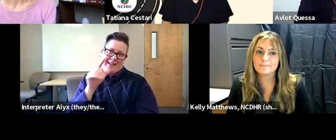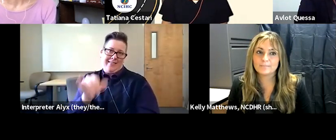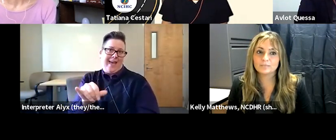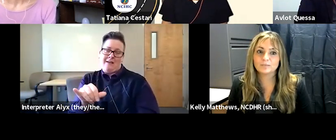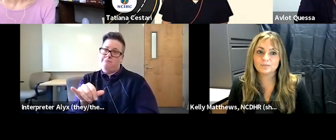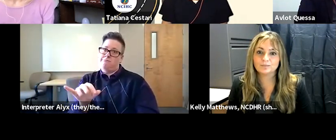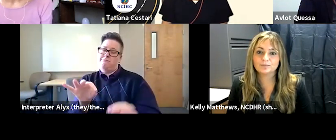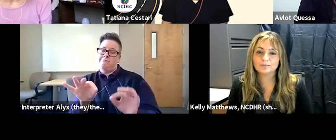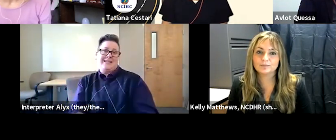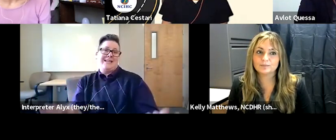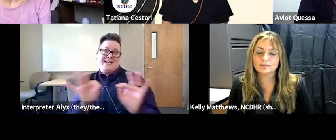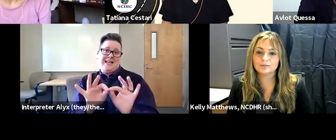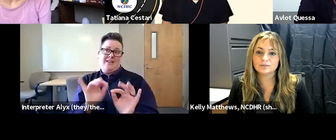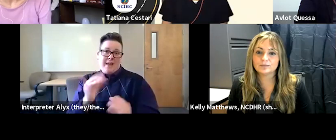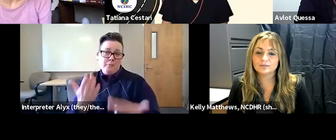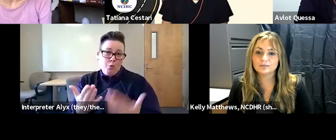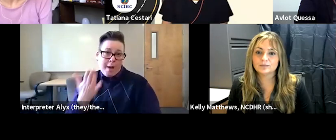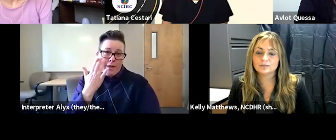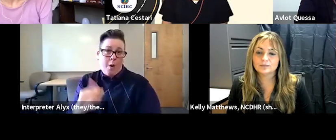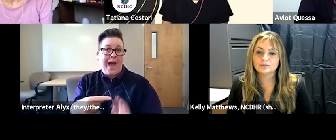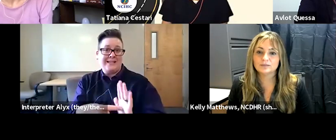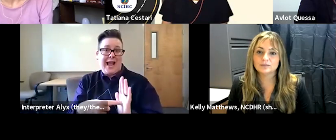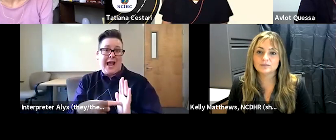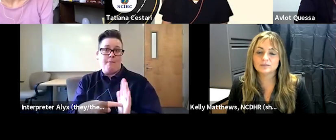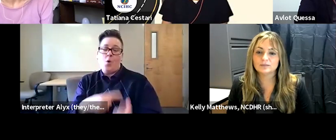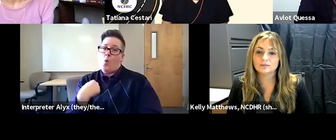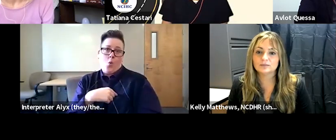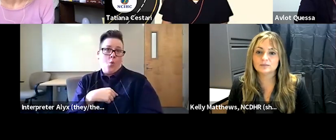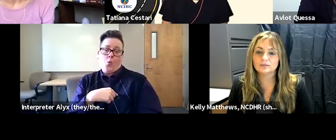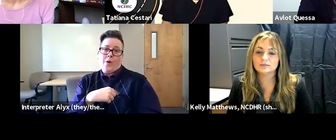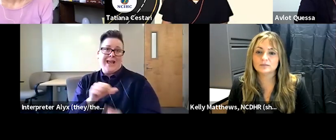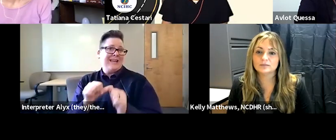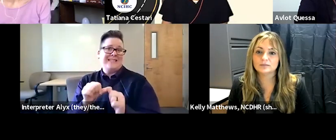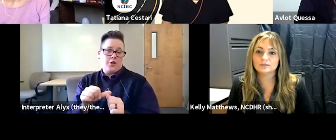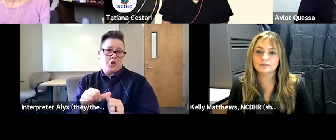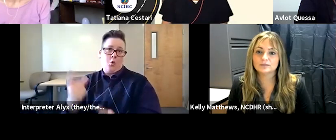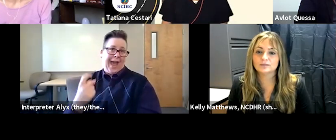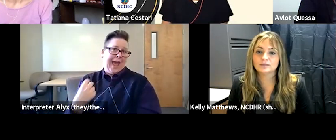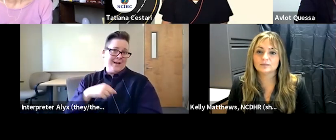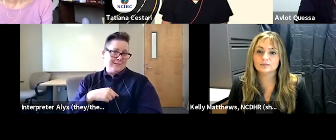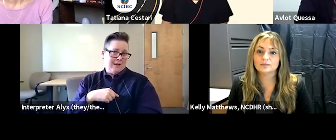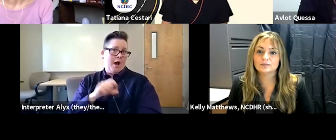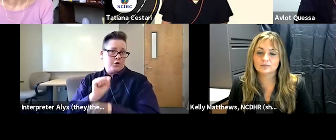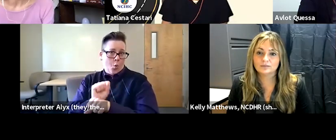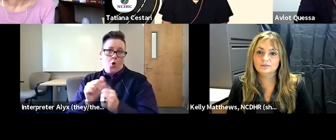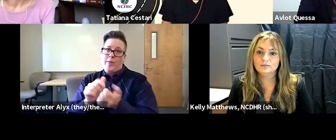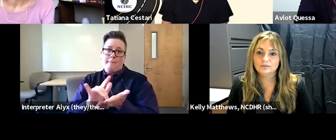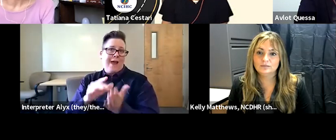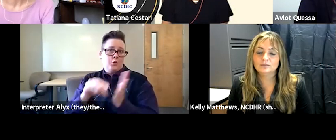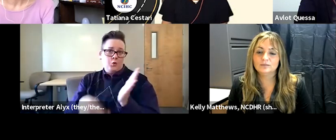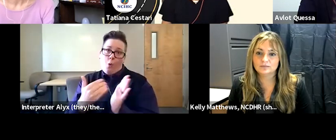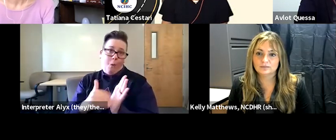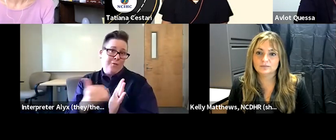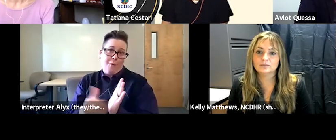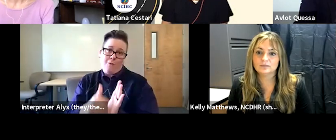key to it's probably why we for example get we keep getting asked back to work to work with the medical students over and